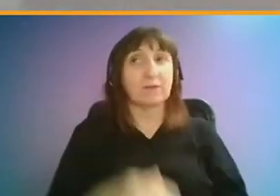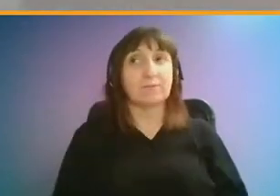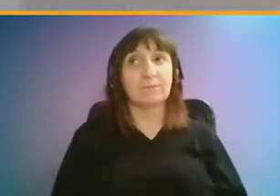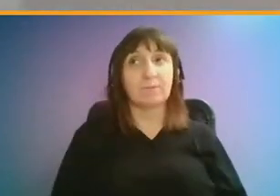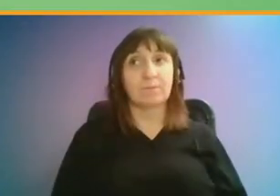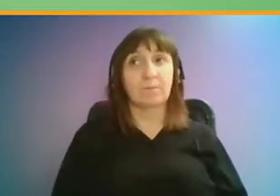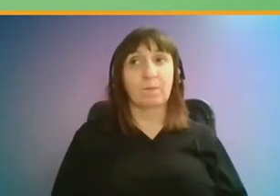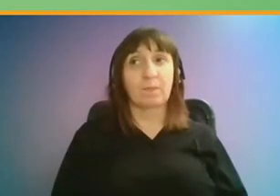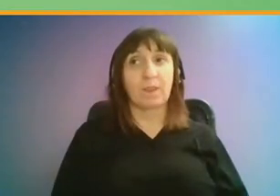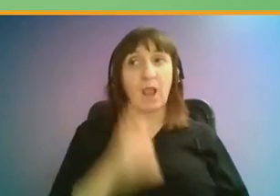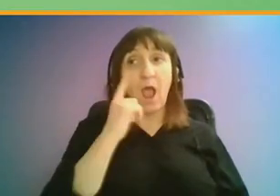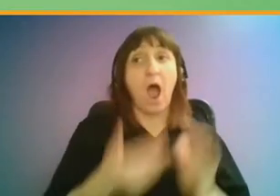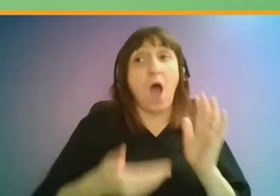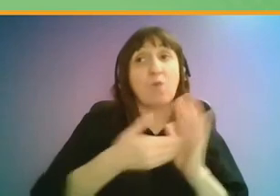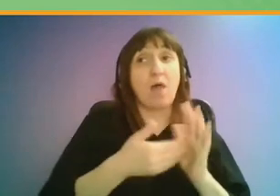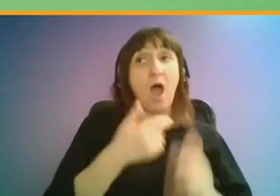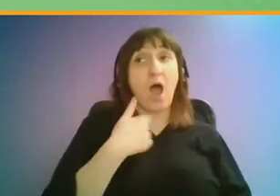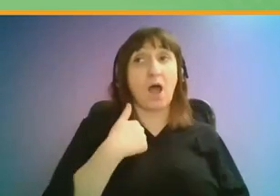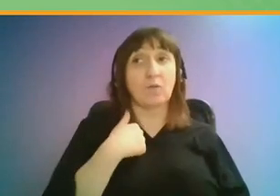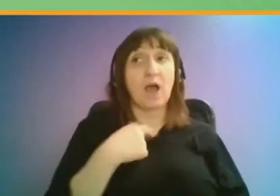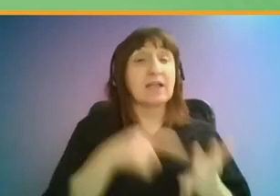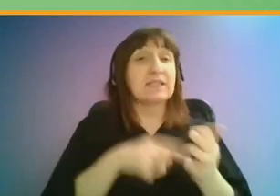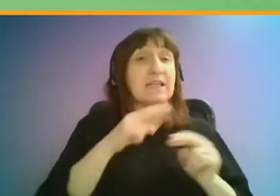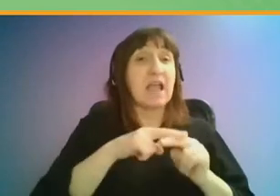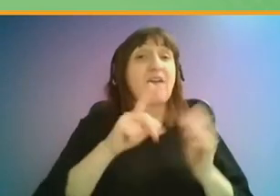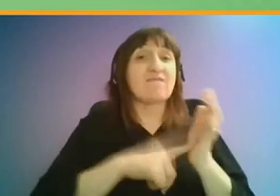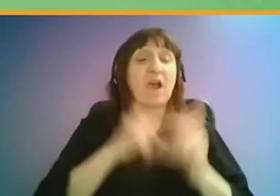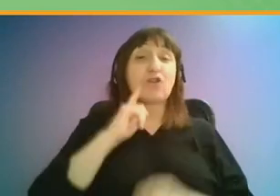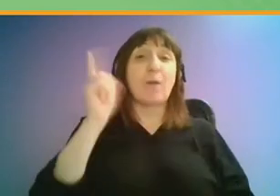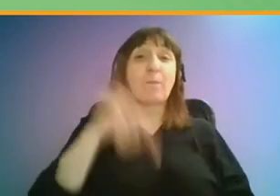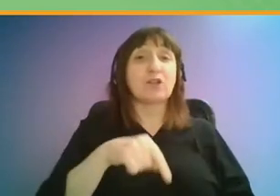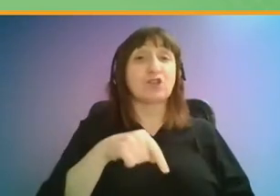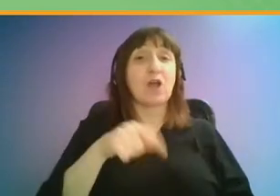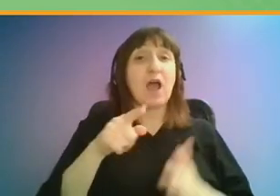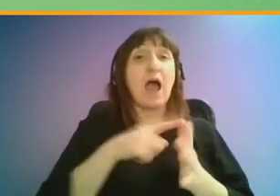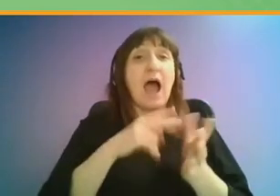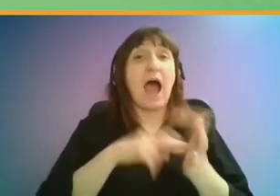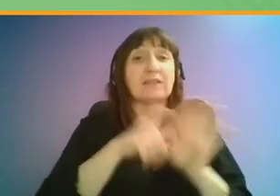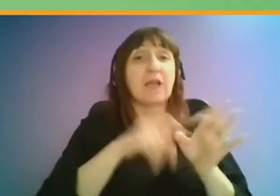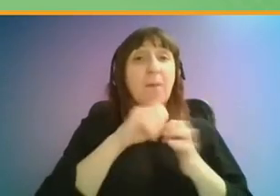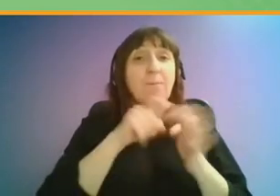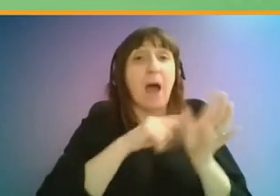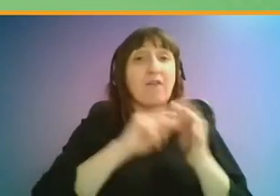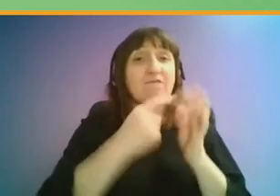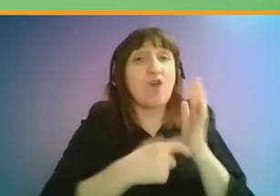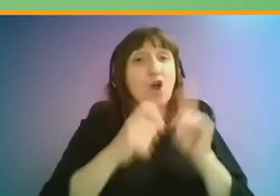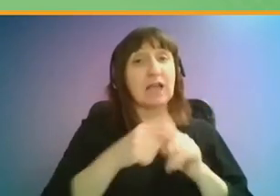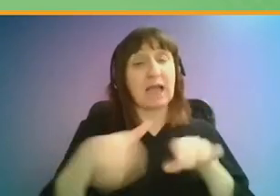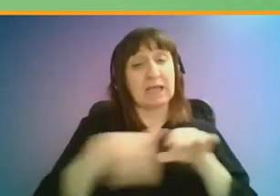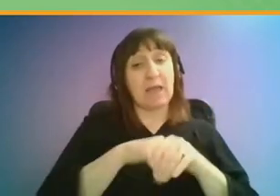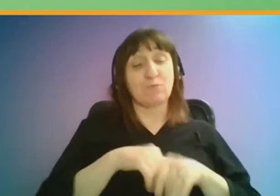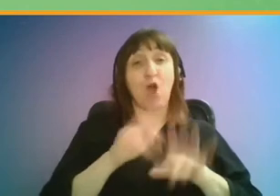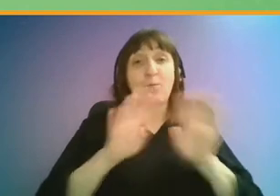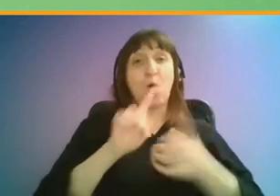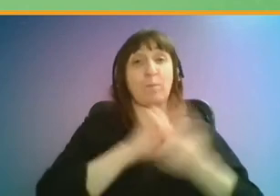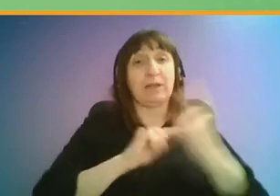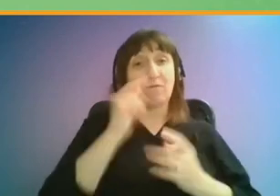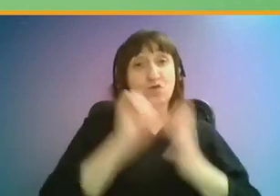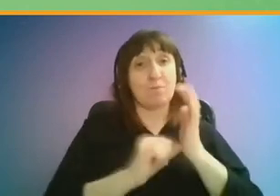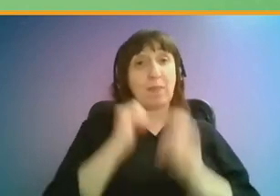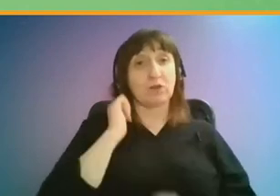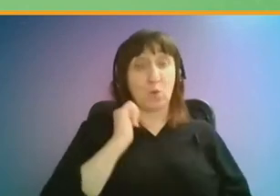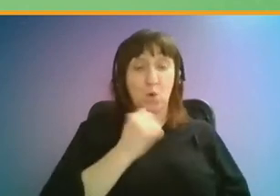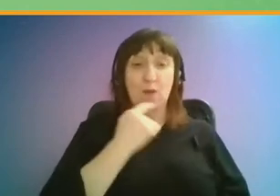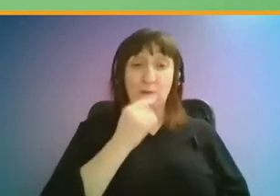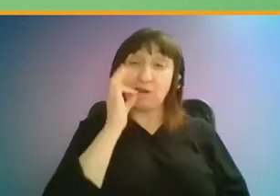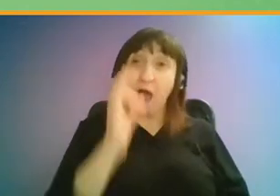I mean, I'll add that we had the TfL Commissioner, Andy Byford, came to our board meeting a few months ago and we asked him about this.